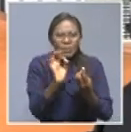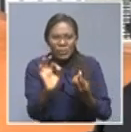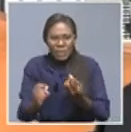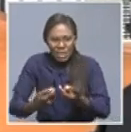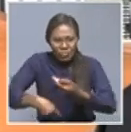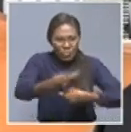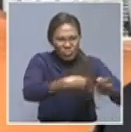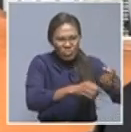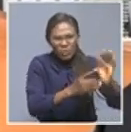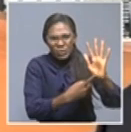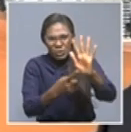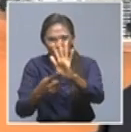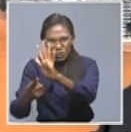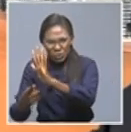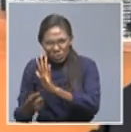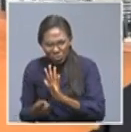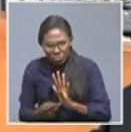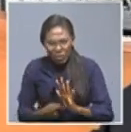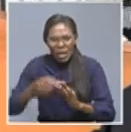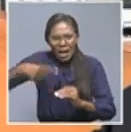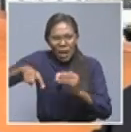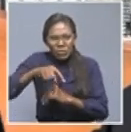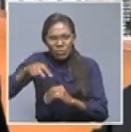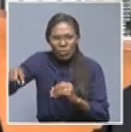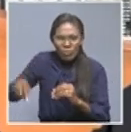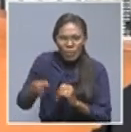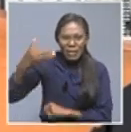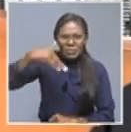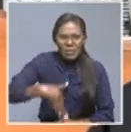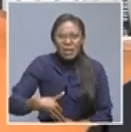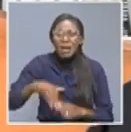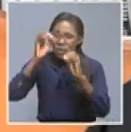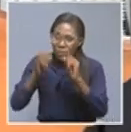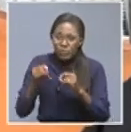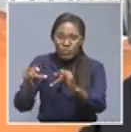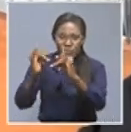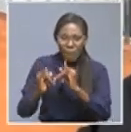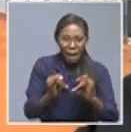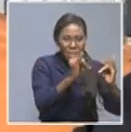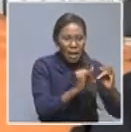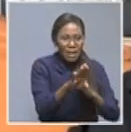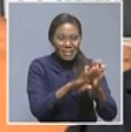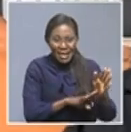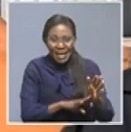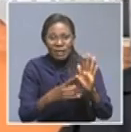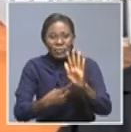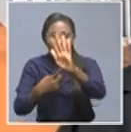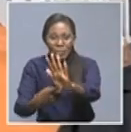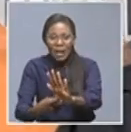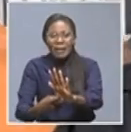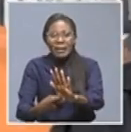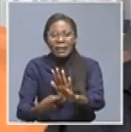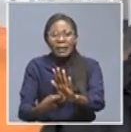out to the masses in in and out in the country so then they can come and then showcase what they can be able to offer